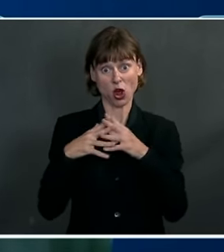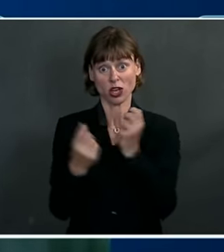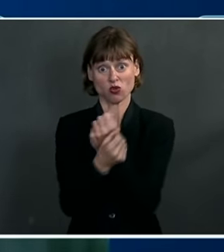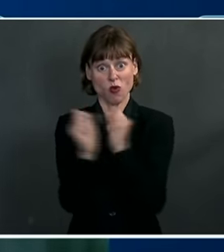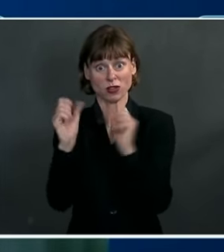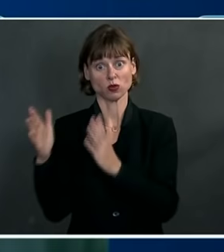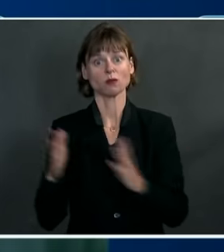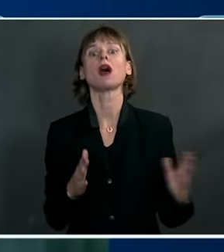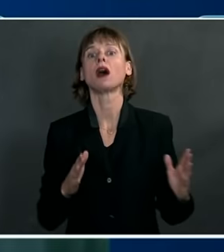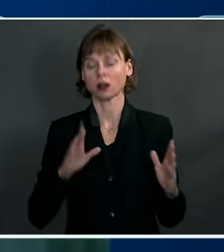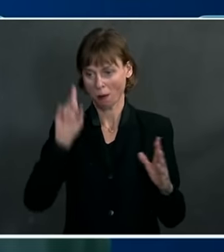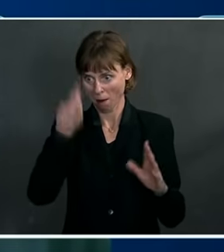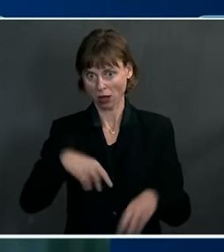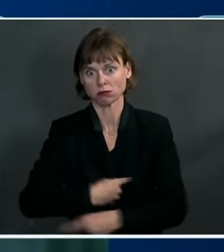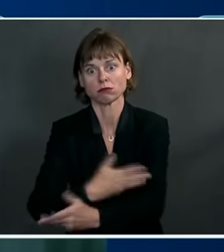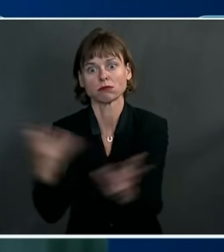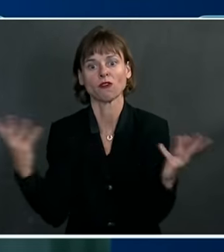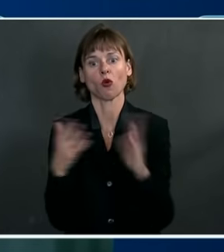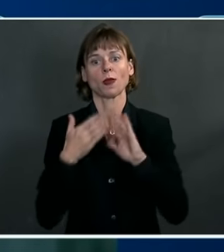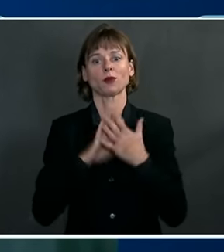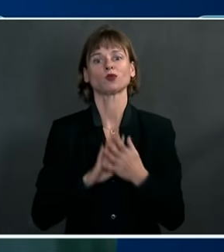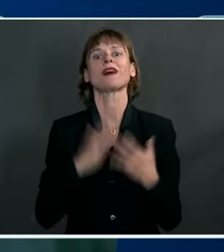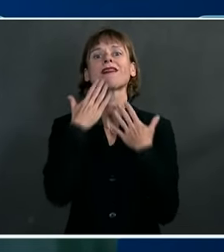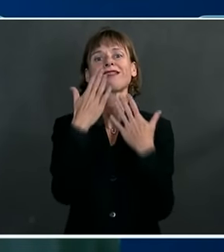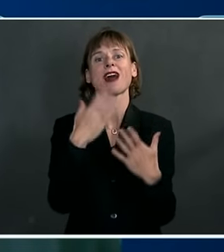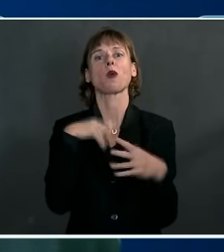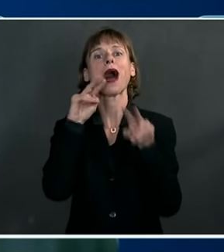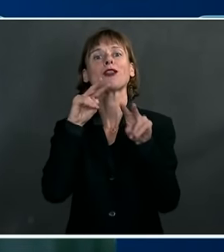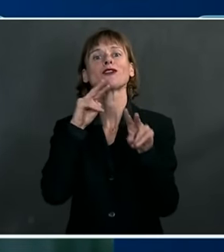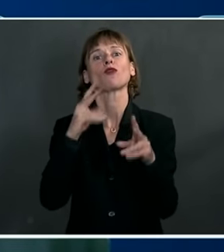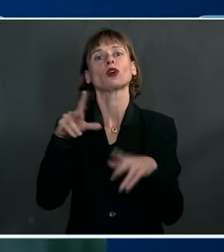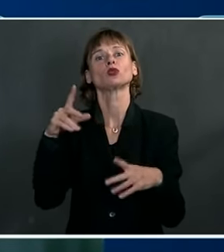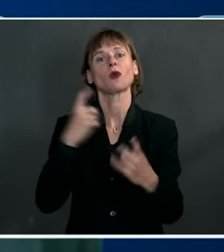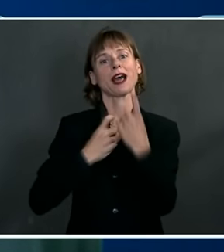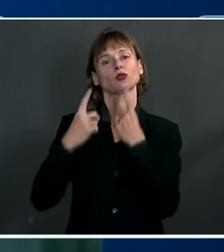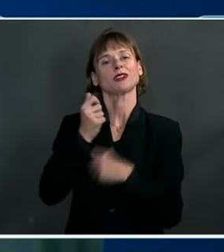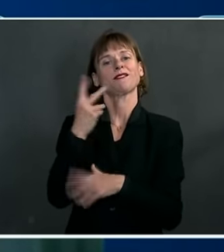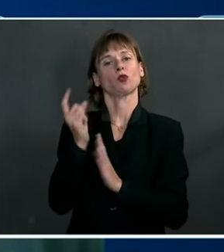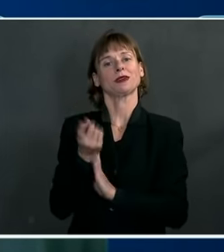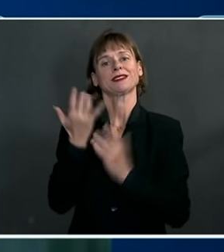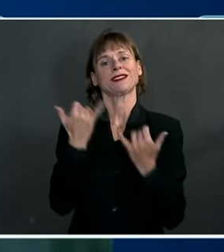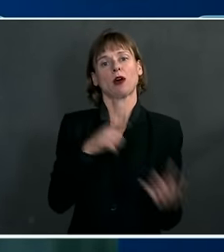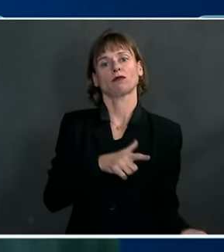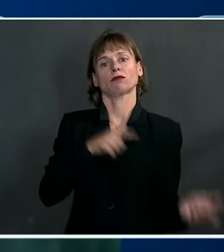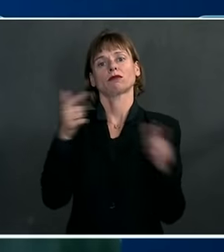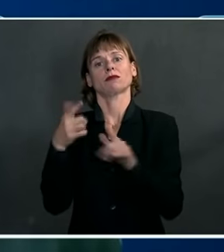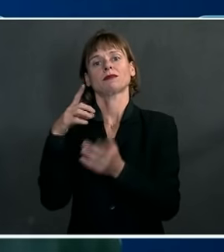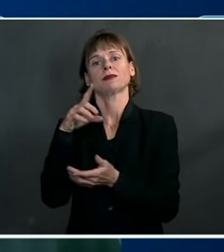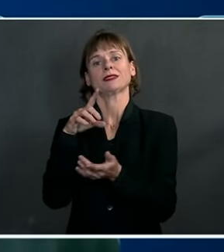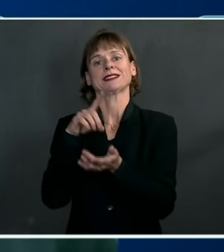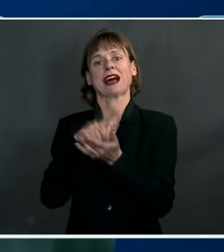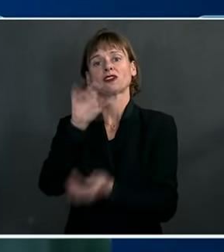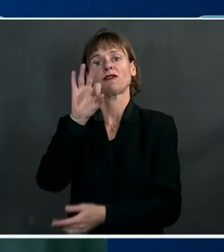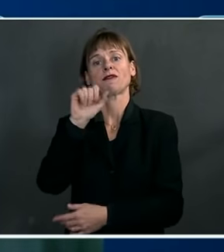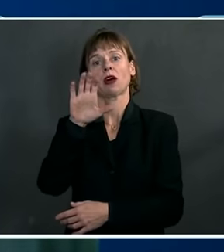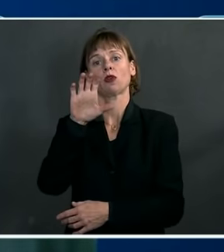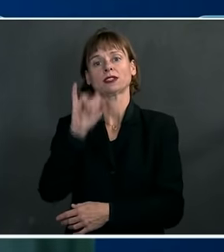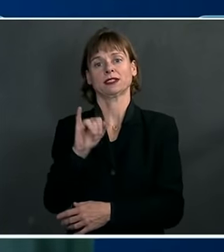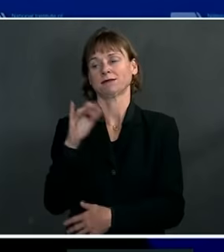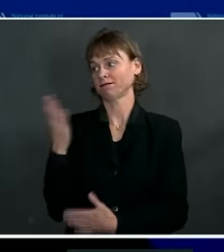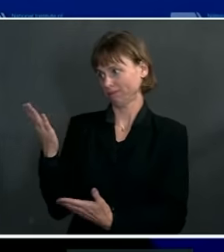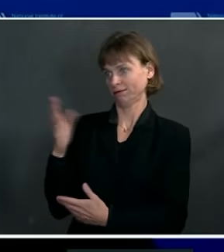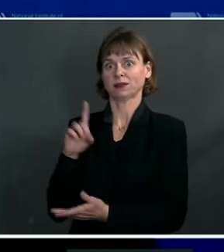to communities. Thank you. I look forward to taking your questions in a few minutes, and I will now turn it over to Dr. Fauci. Dr. Fauci?